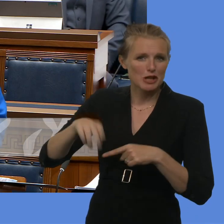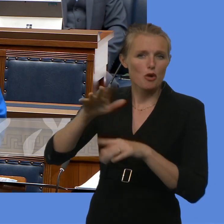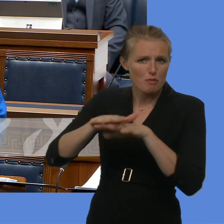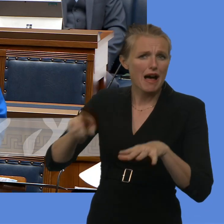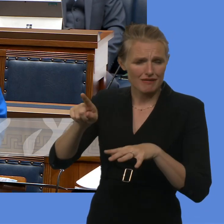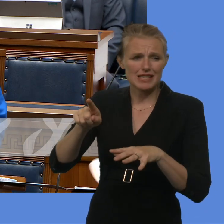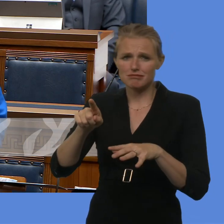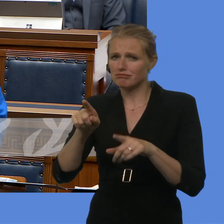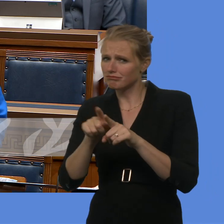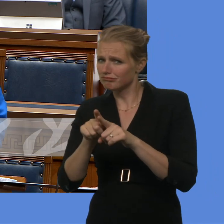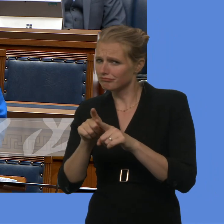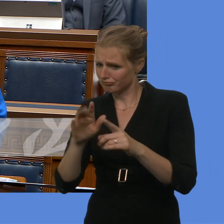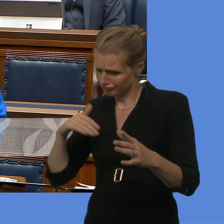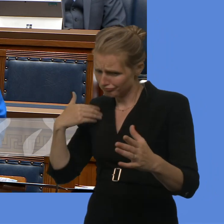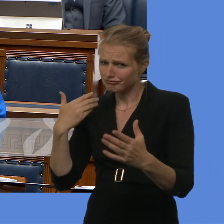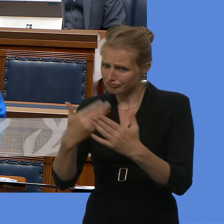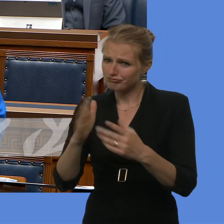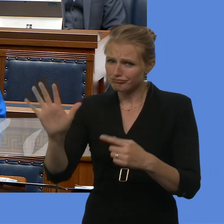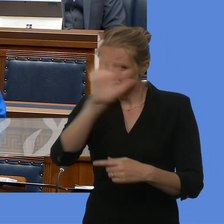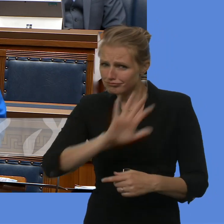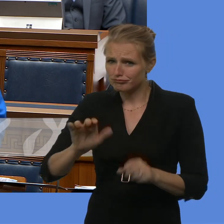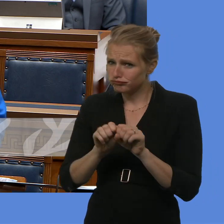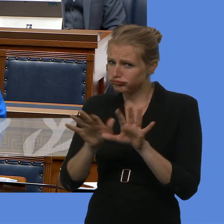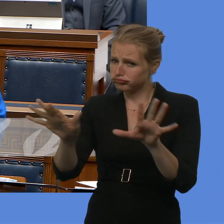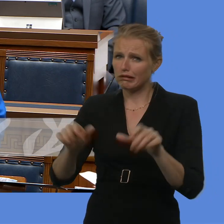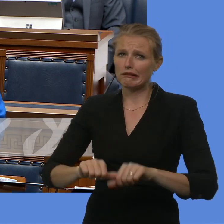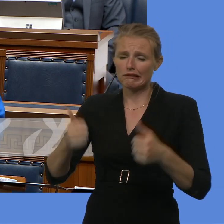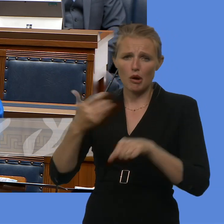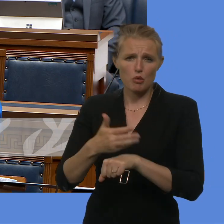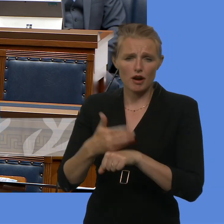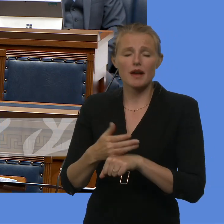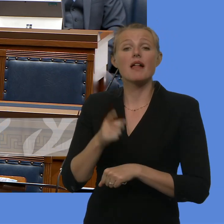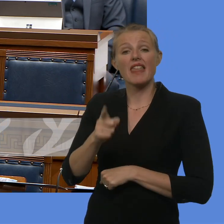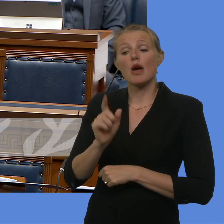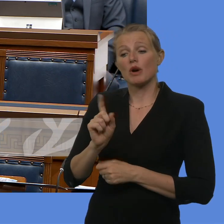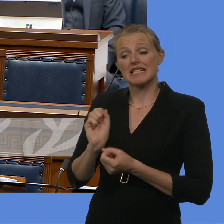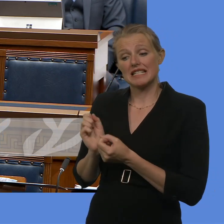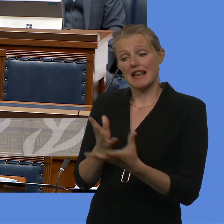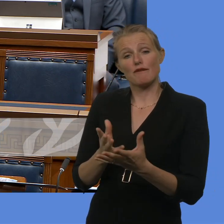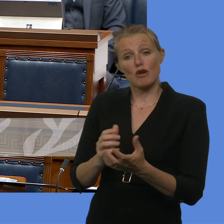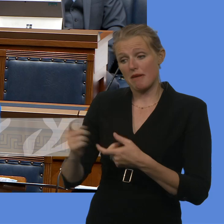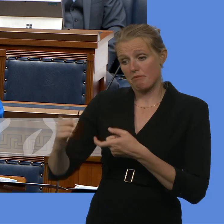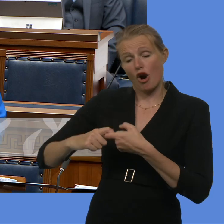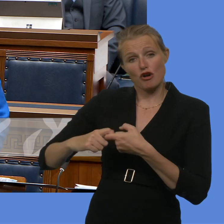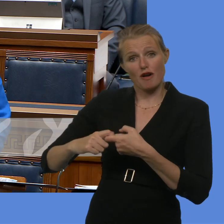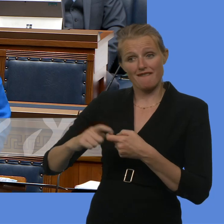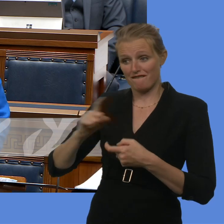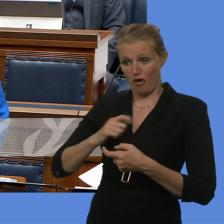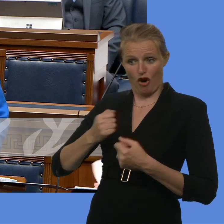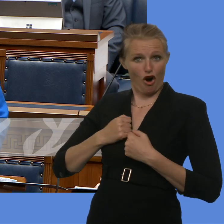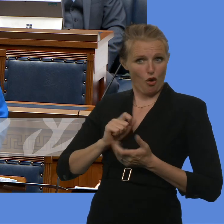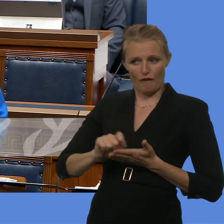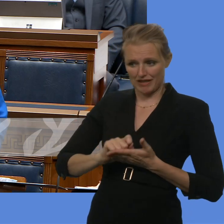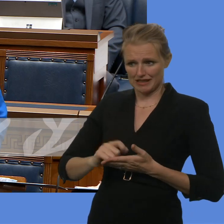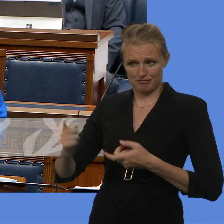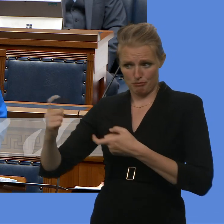beyond over many years. Certainly, they are a delivery partner for the Executive Office that we are very proud to have,